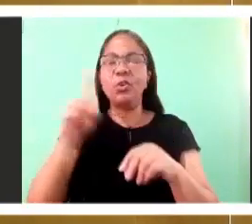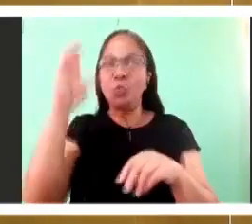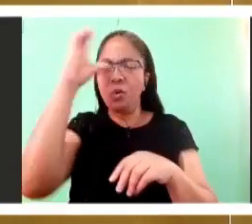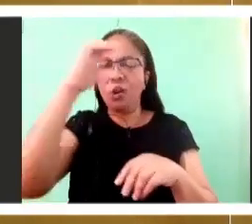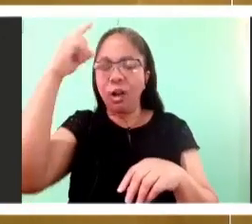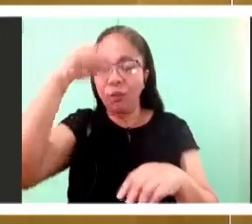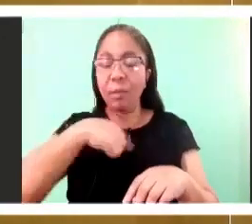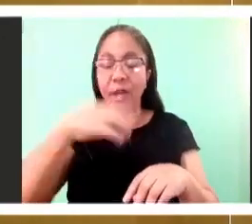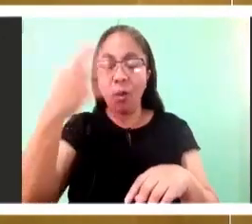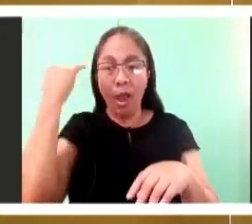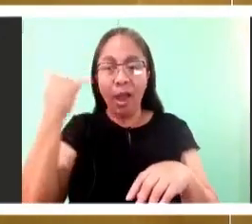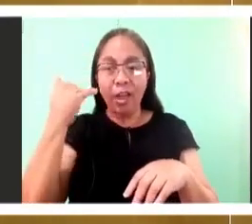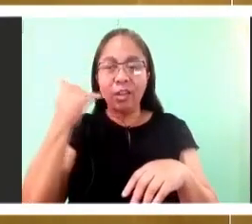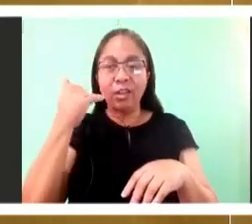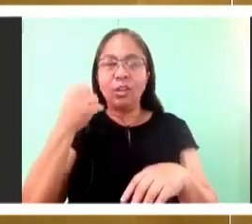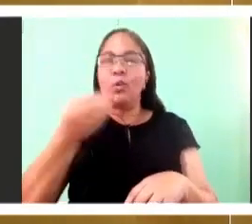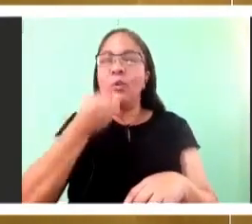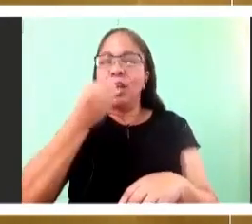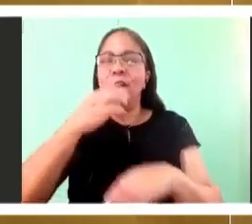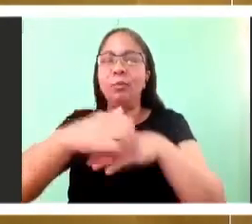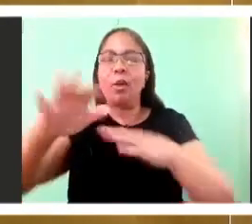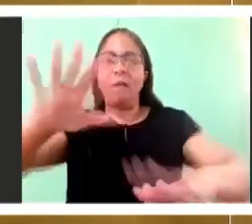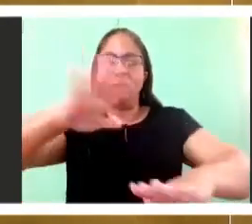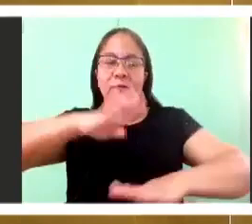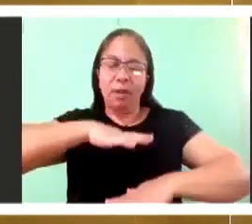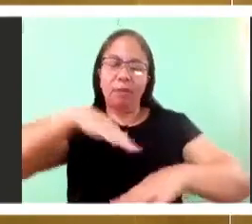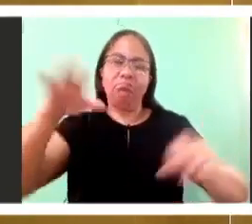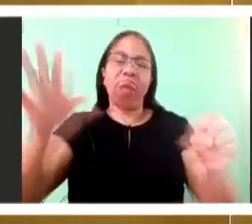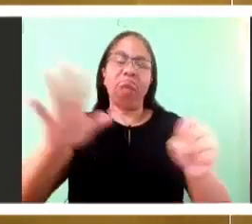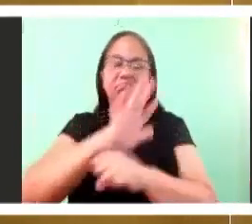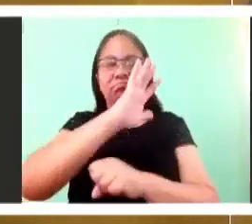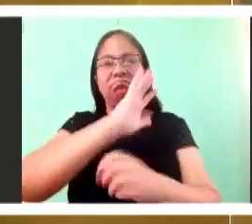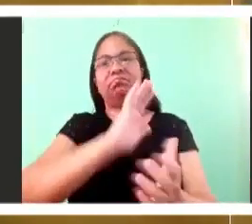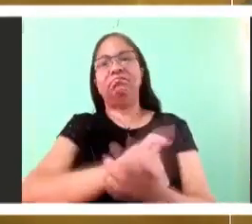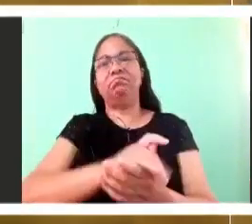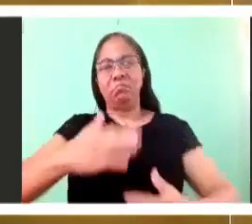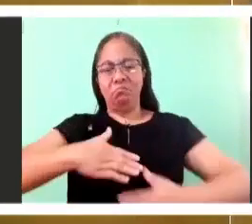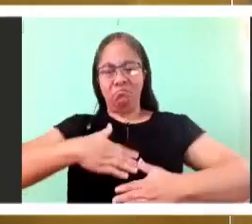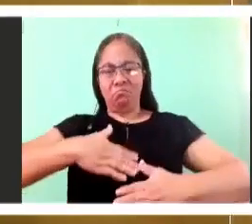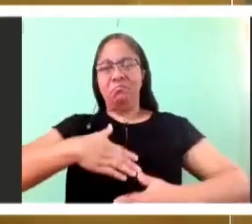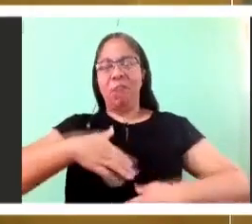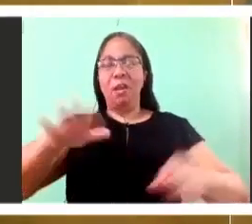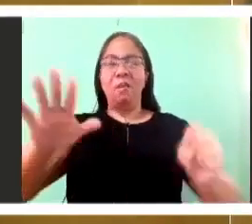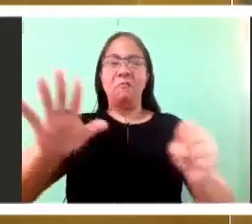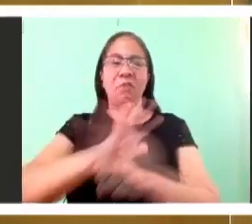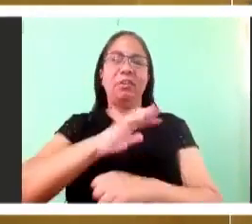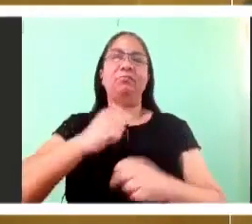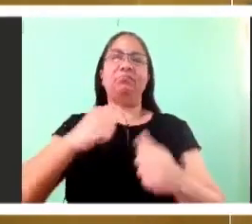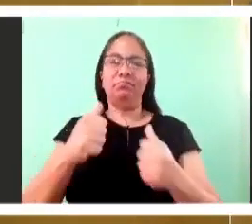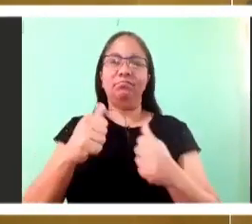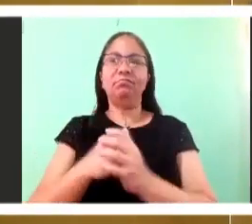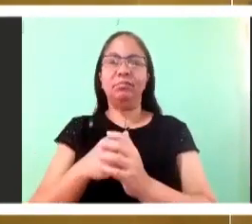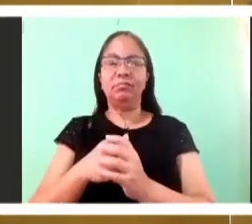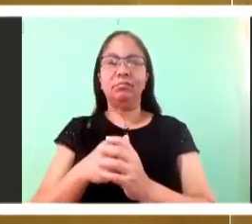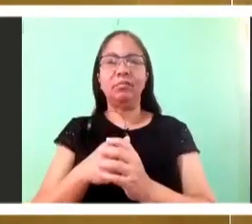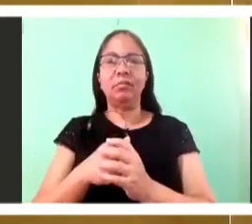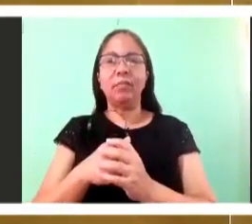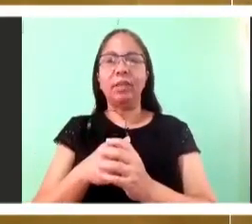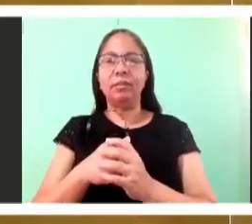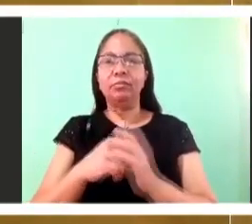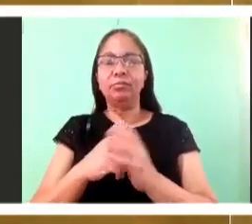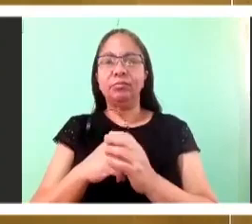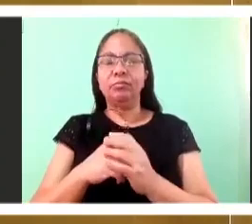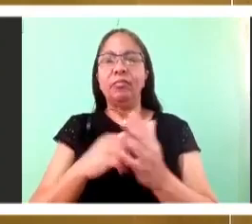words, in John's Gospel, the sign is the revelation of the true identity of who Jesus